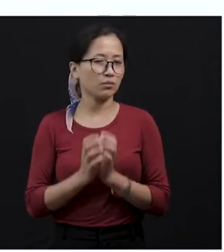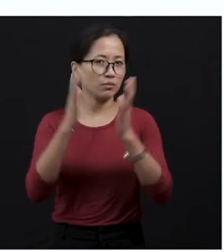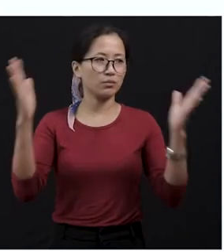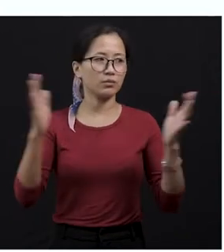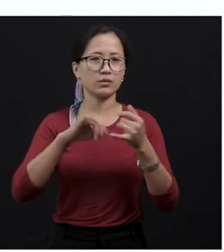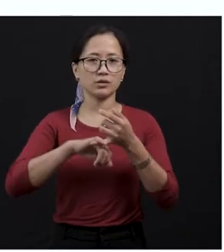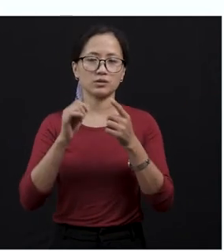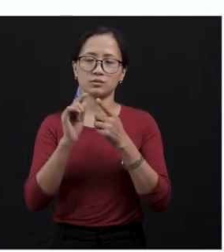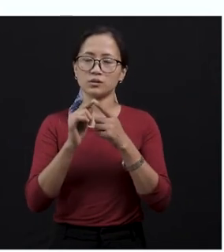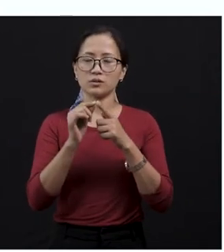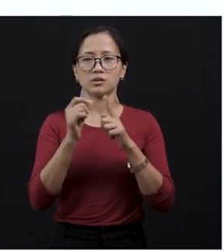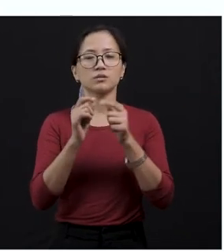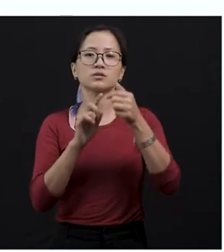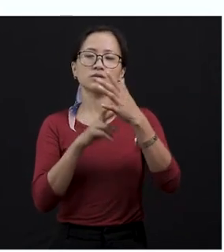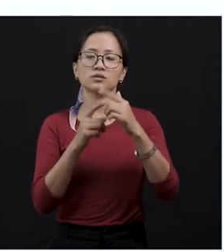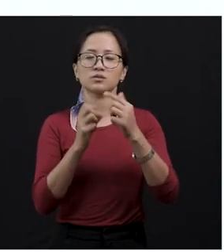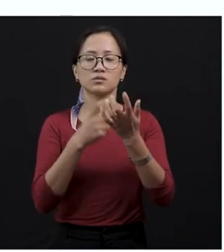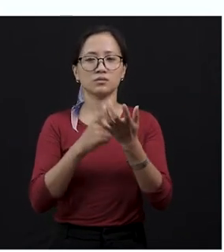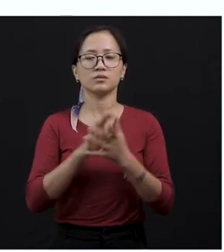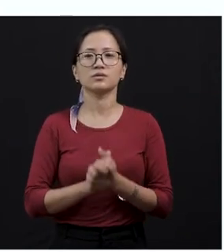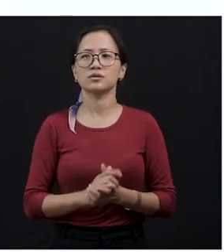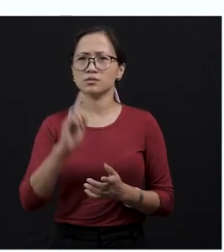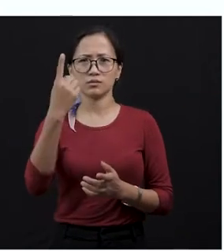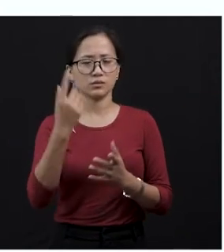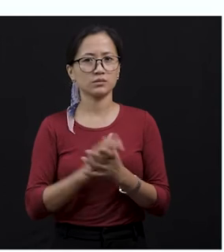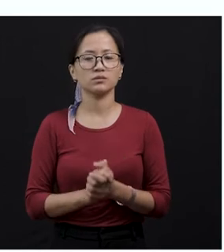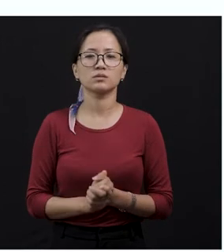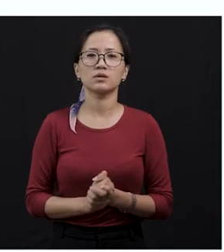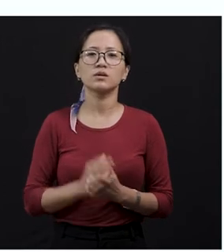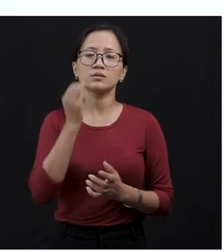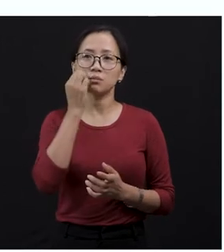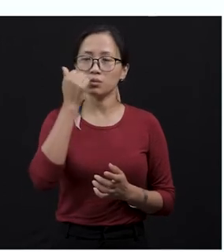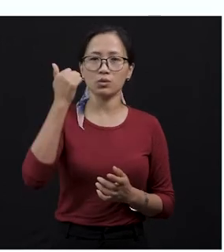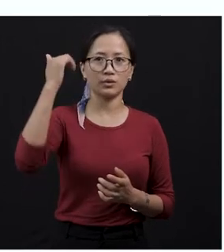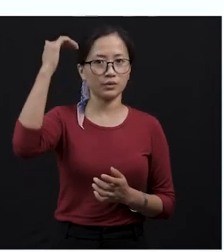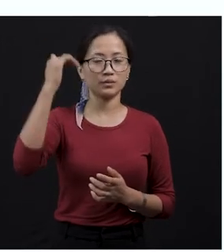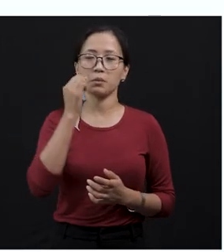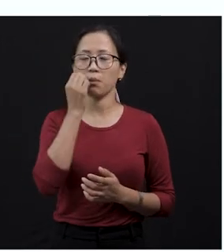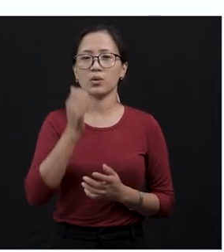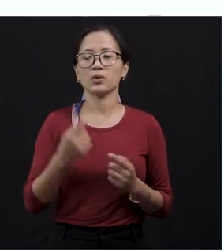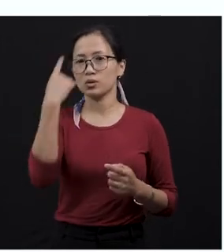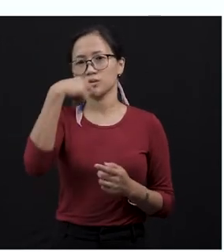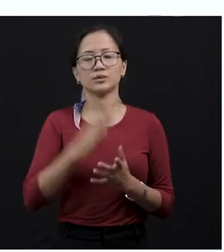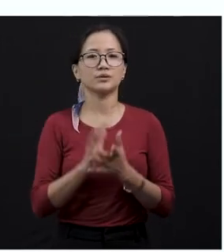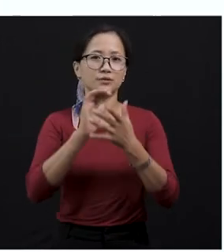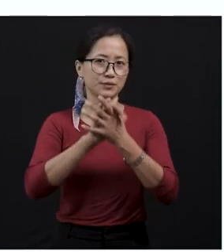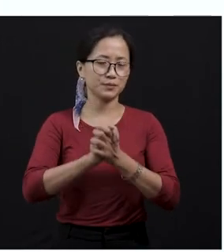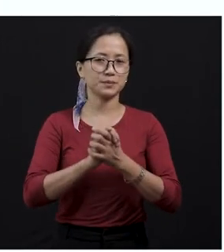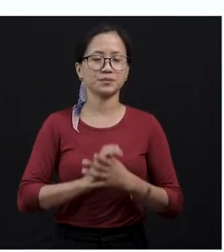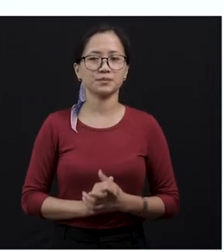more spectators. In the previous class we saw that there is only one spectator, that is the boy who is our friend, right?